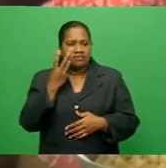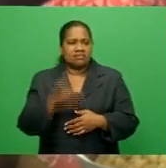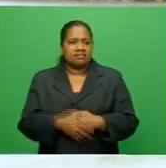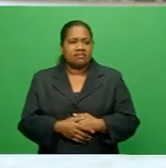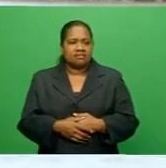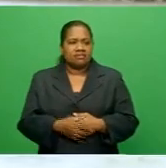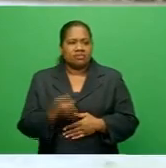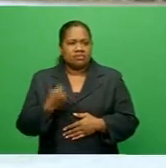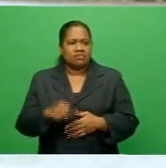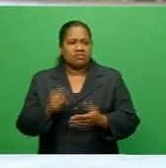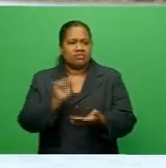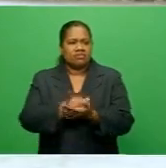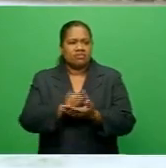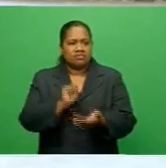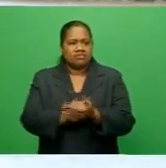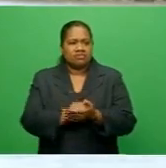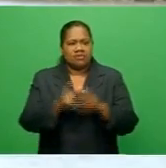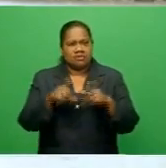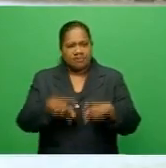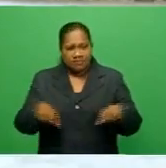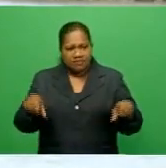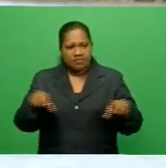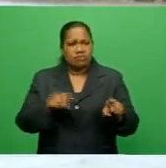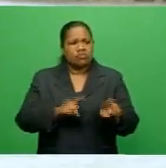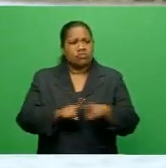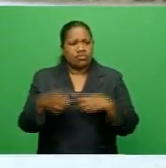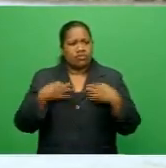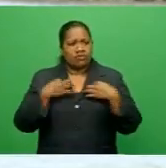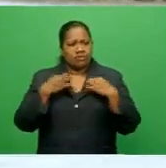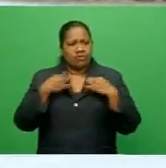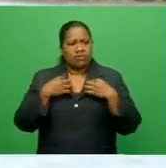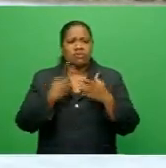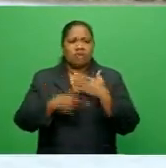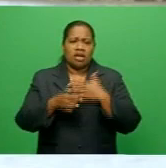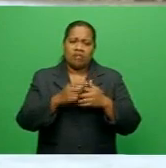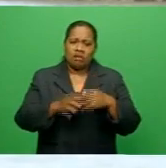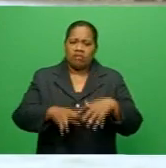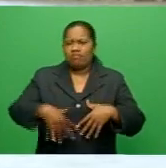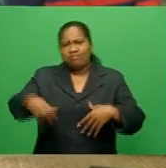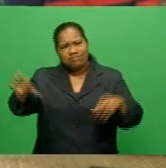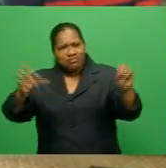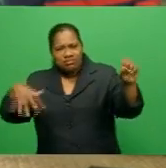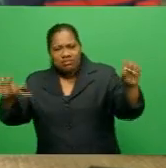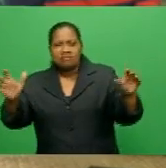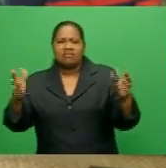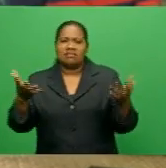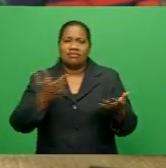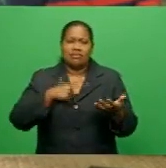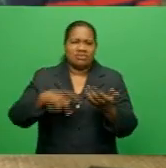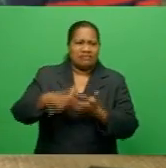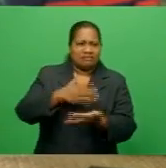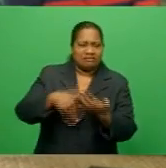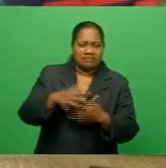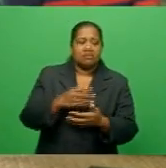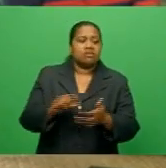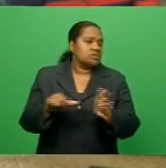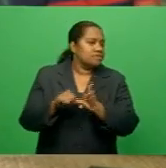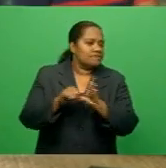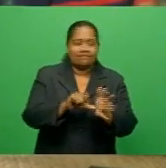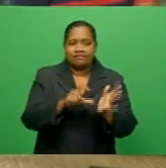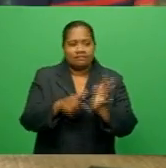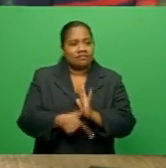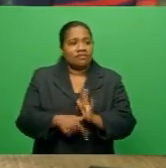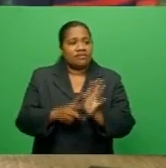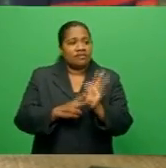proper pads, most of our clothes were blown away. It was a really tough time. The village women are relying on